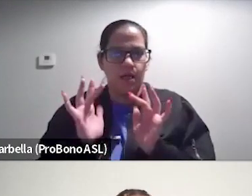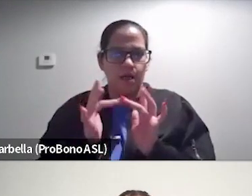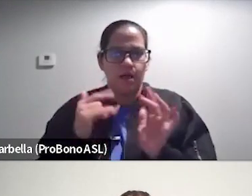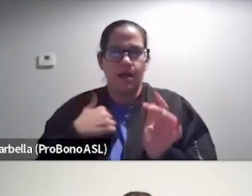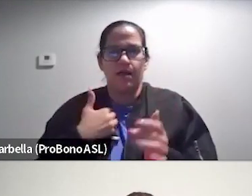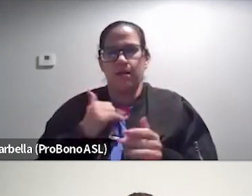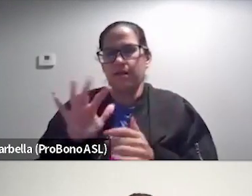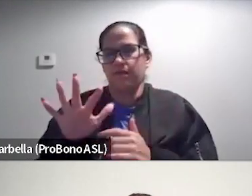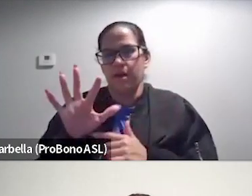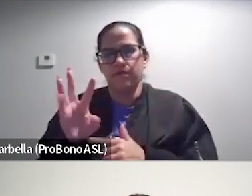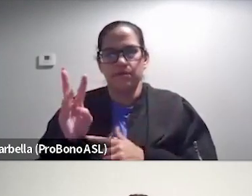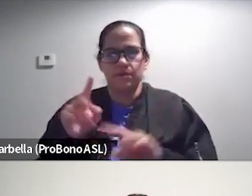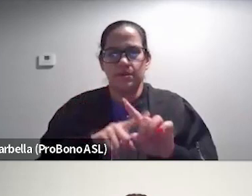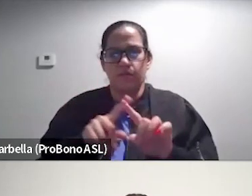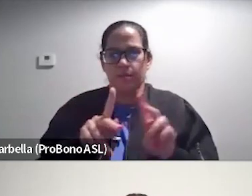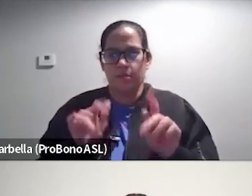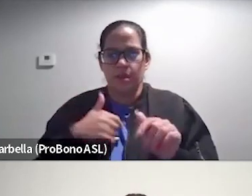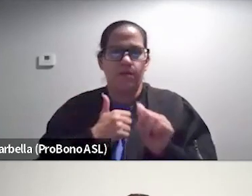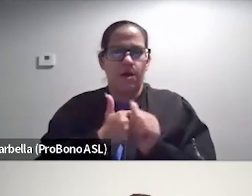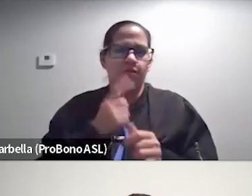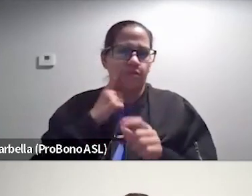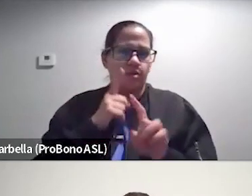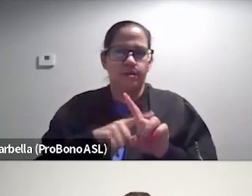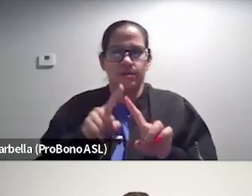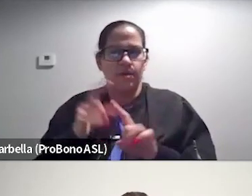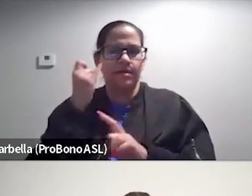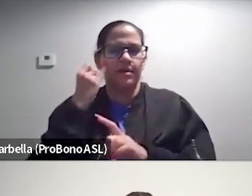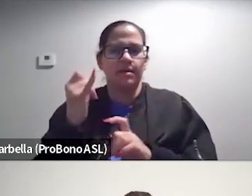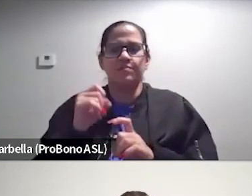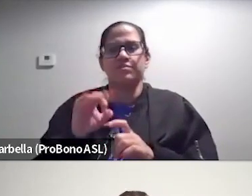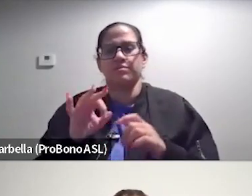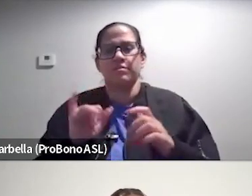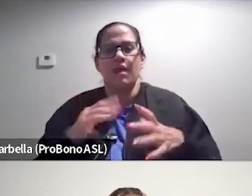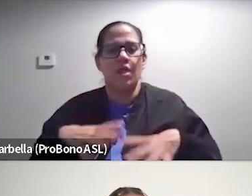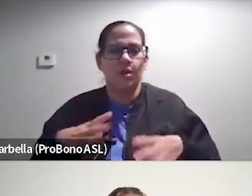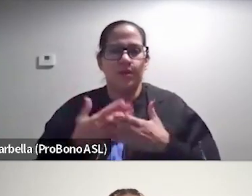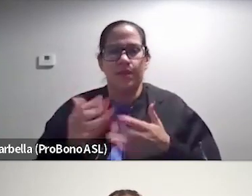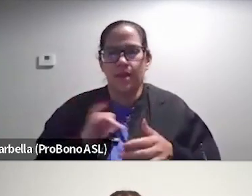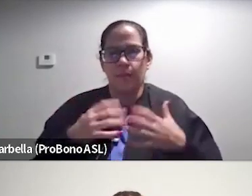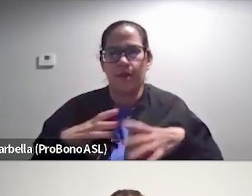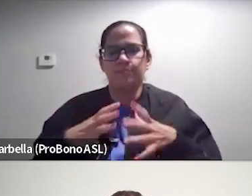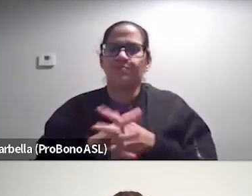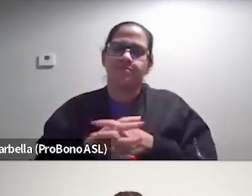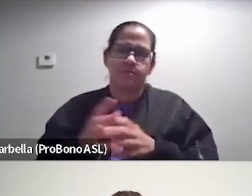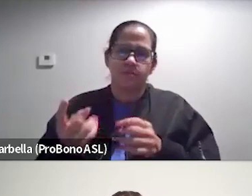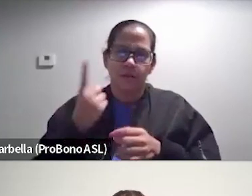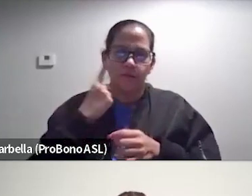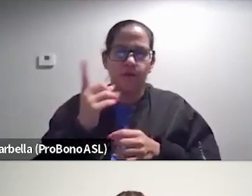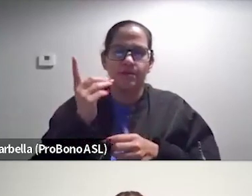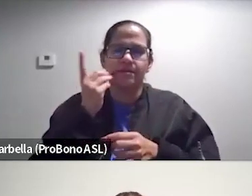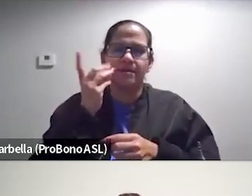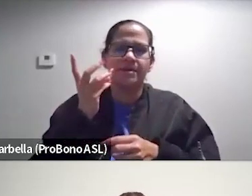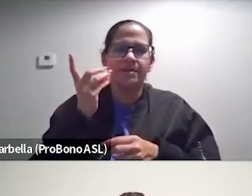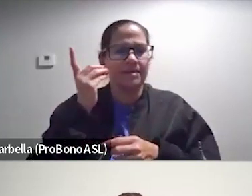like five or six different people that I follow for different ideas of like clothing things that I wear. There's even one for Disney specifically.